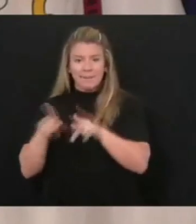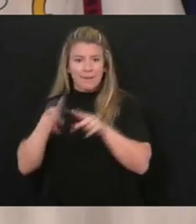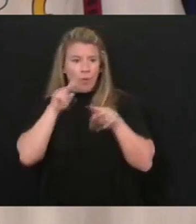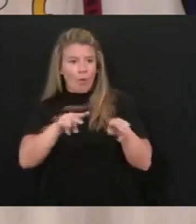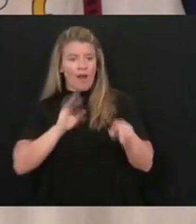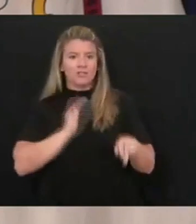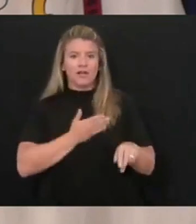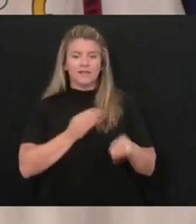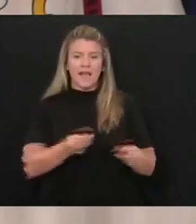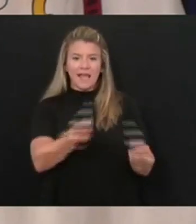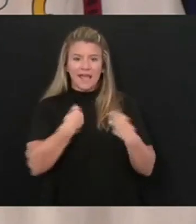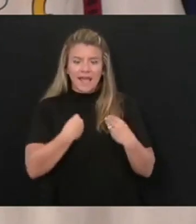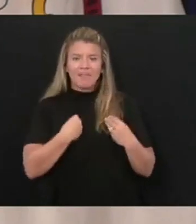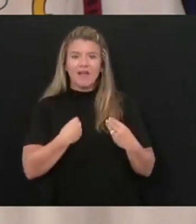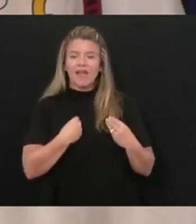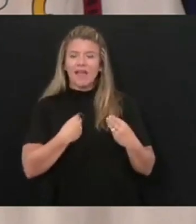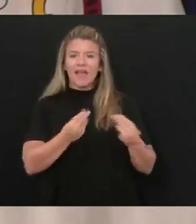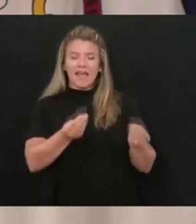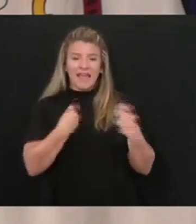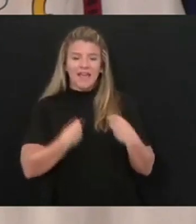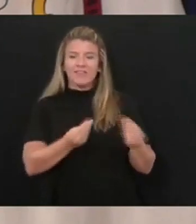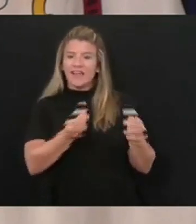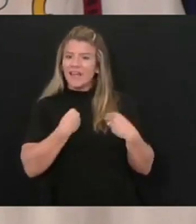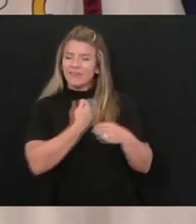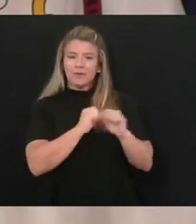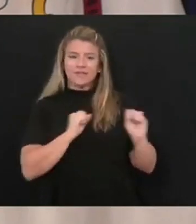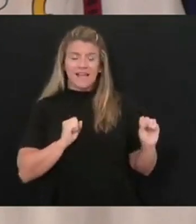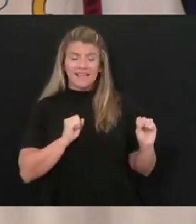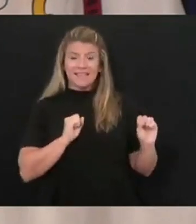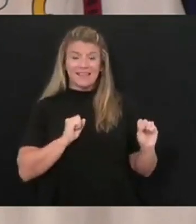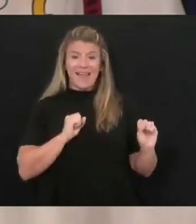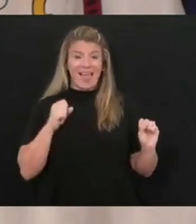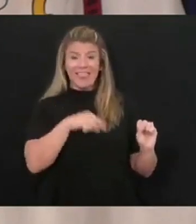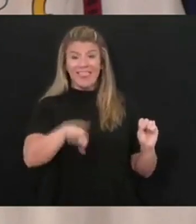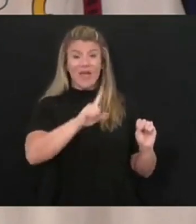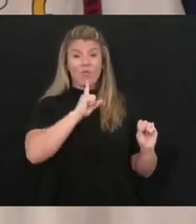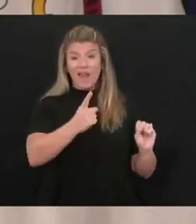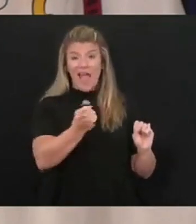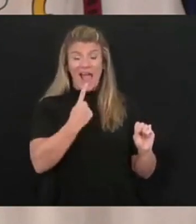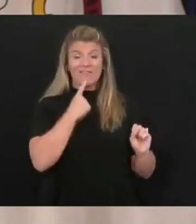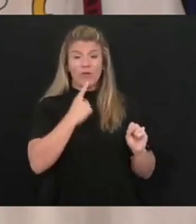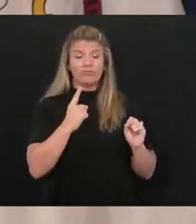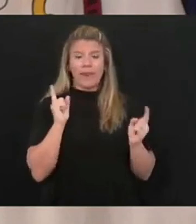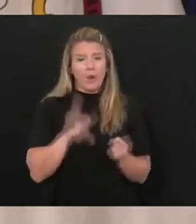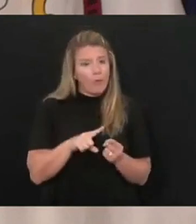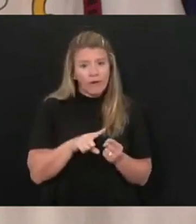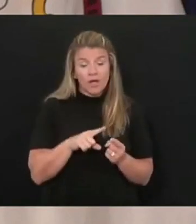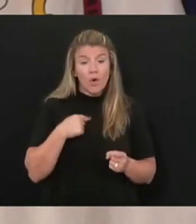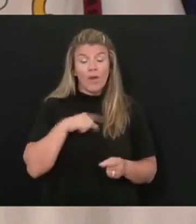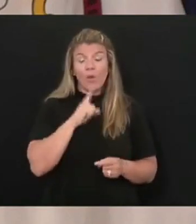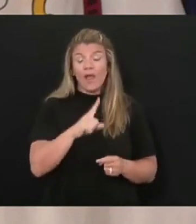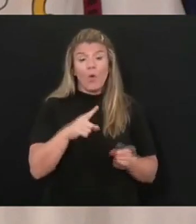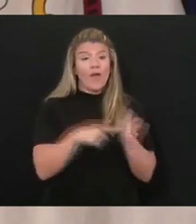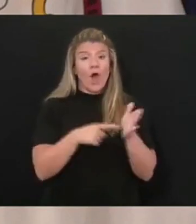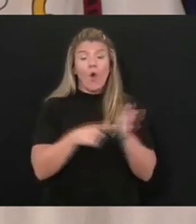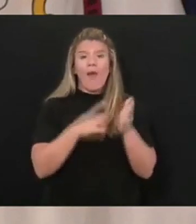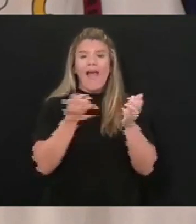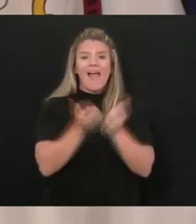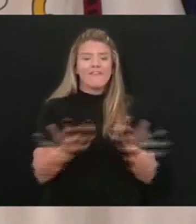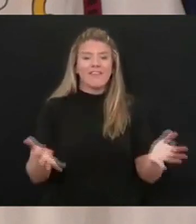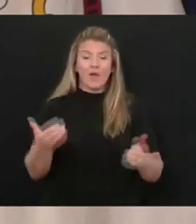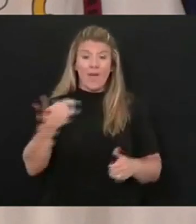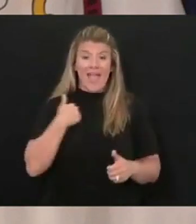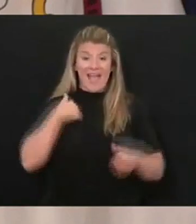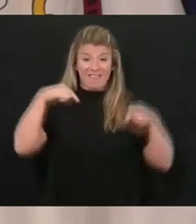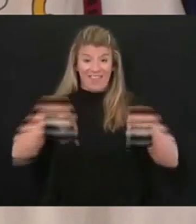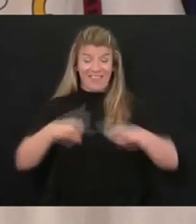much and always asked so little. I say that so many times, but we owe every single thing that we have in this great